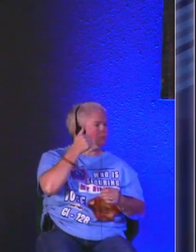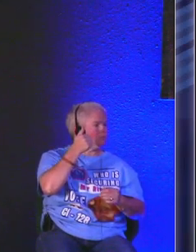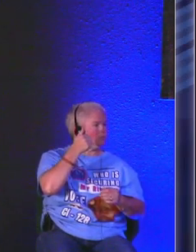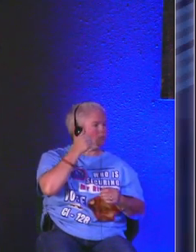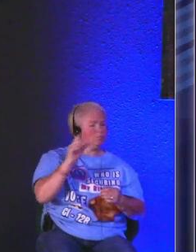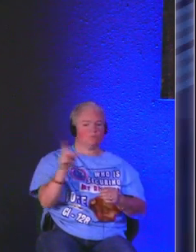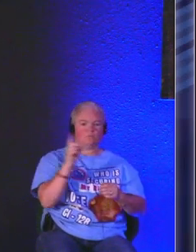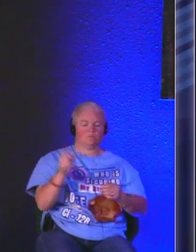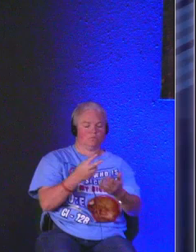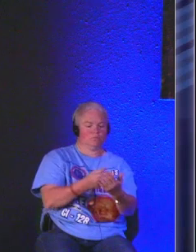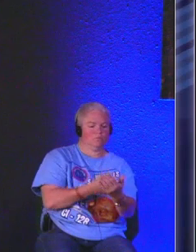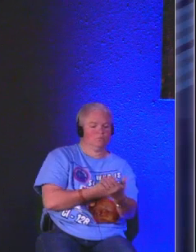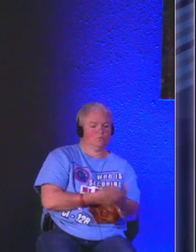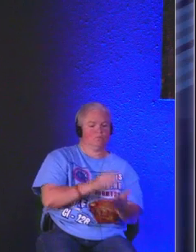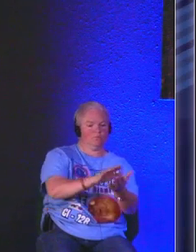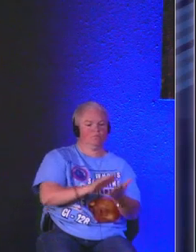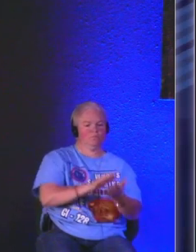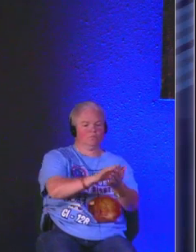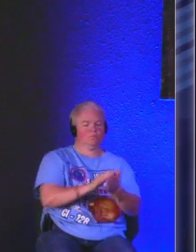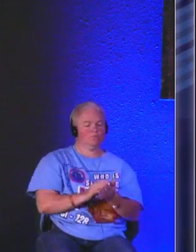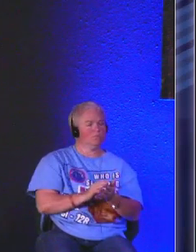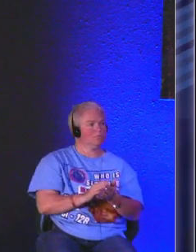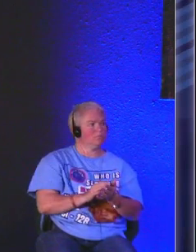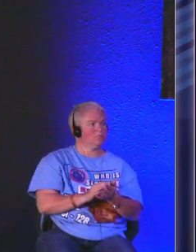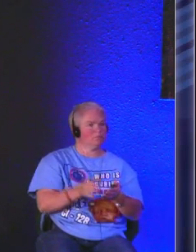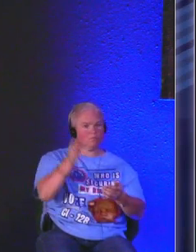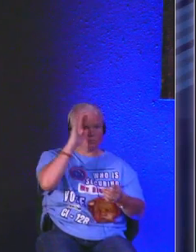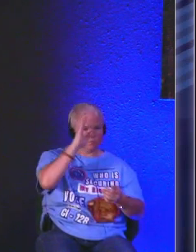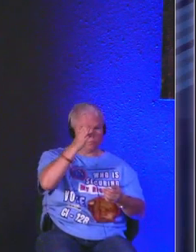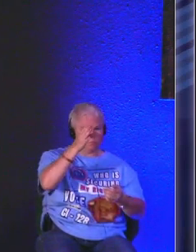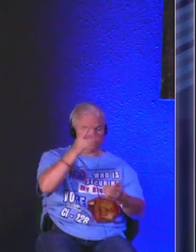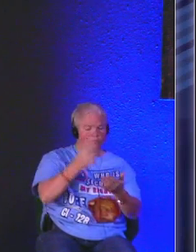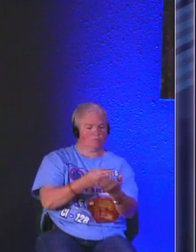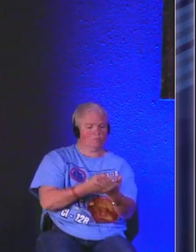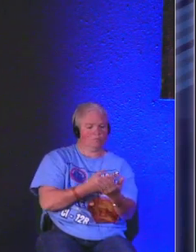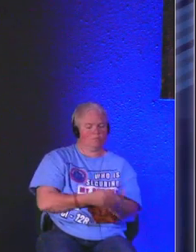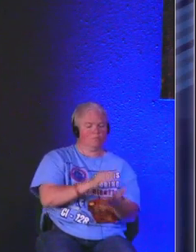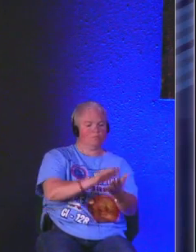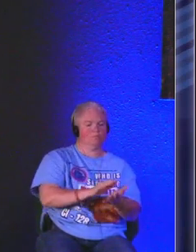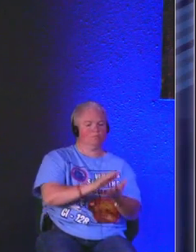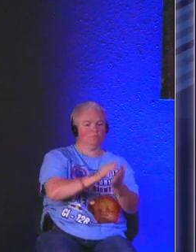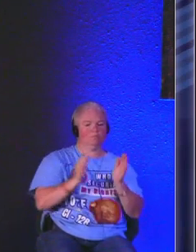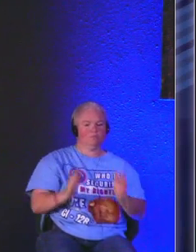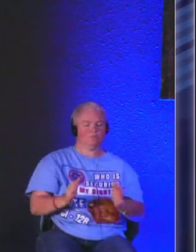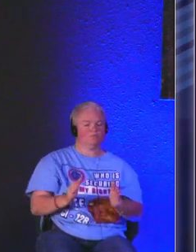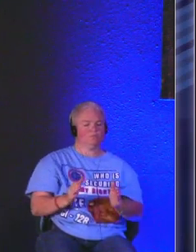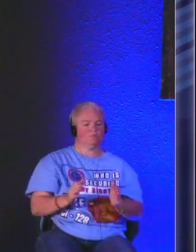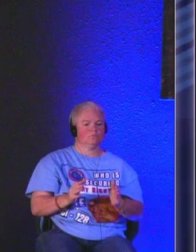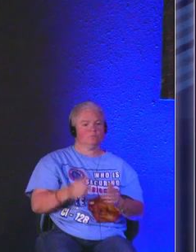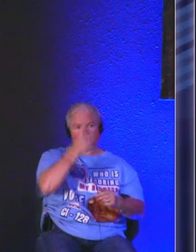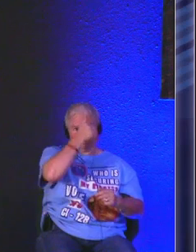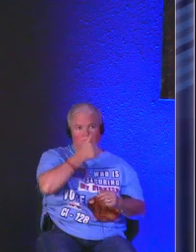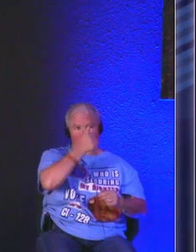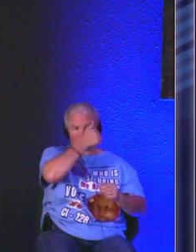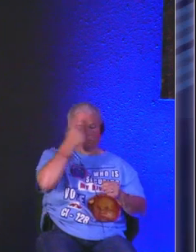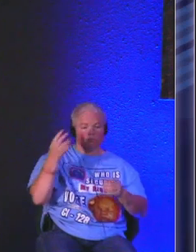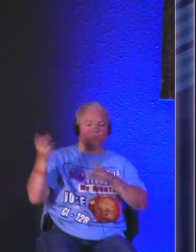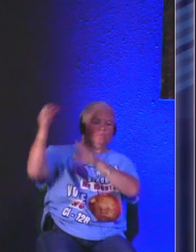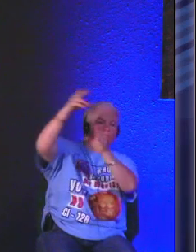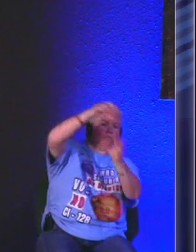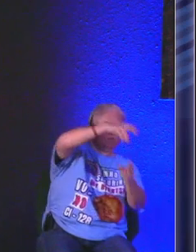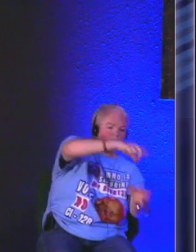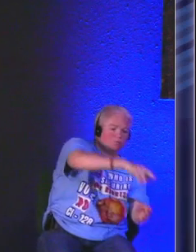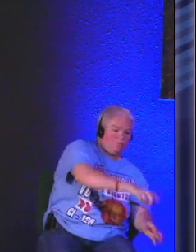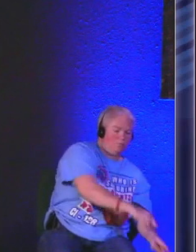something that the shepherds would do for the sheep anointing a sheep or pouring